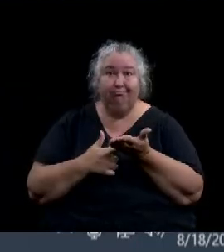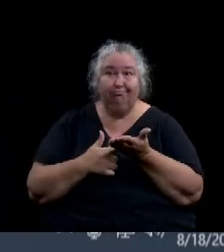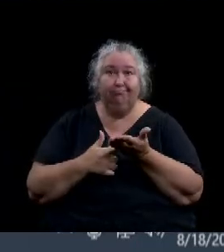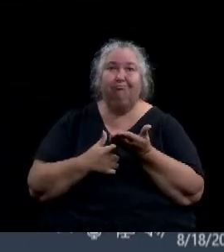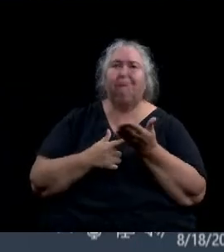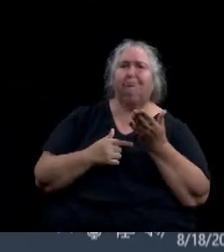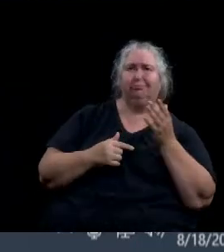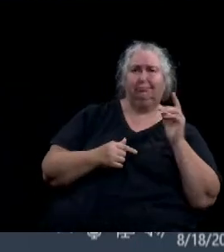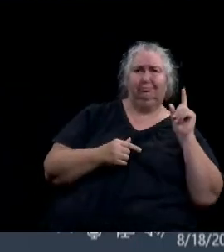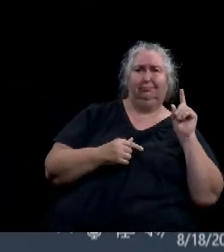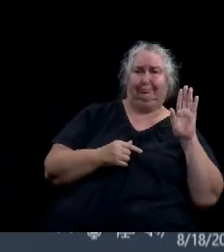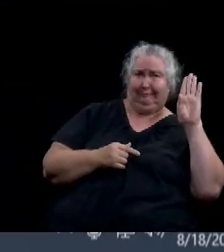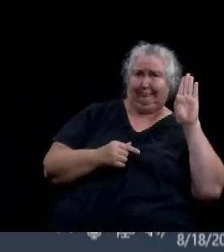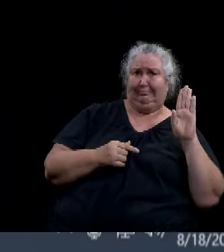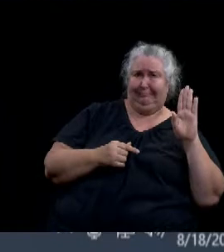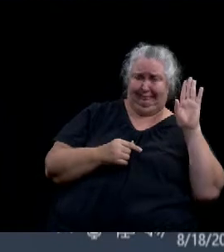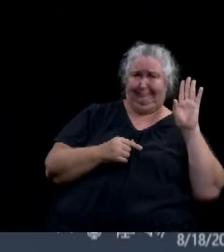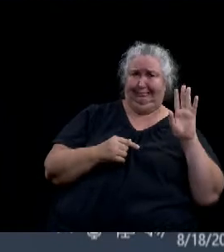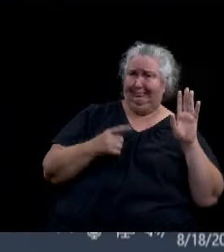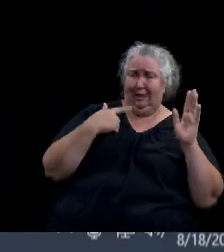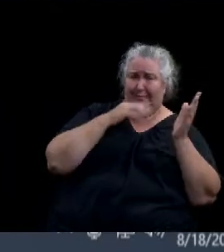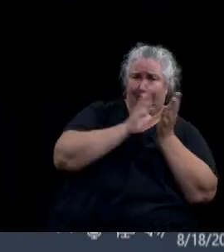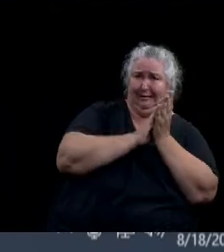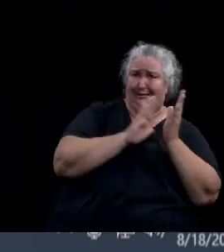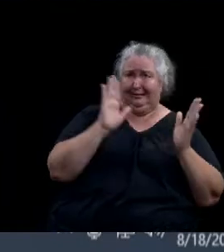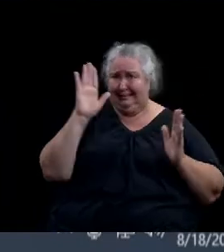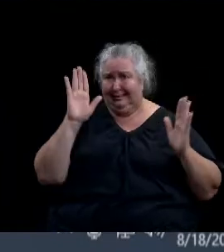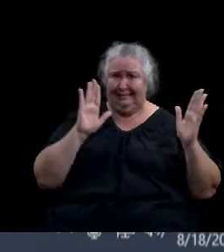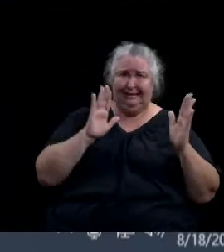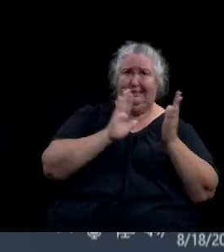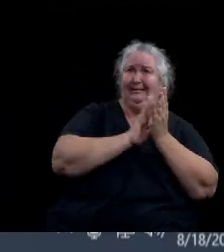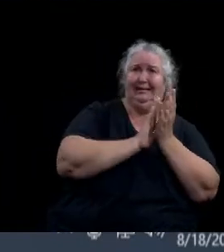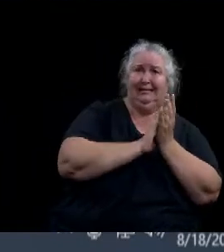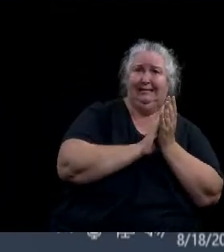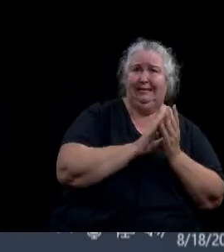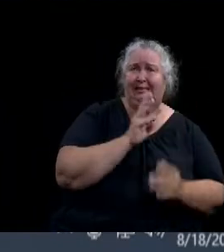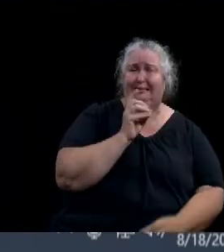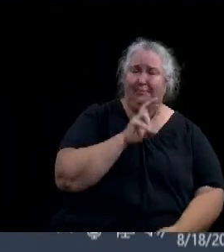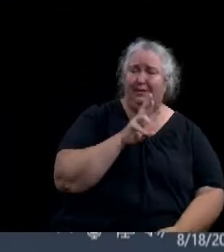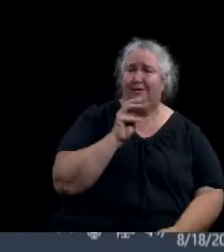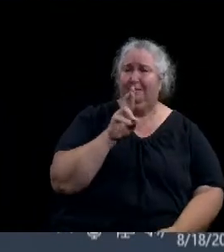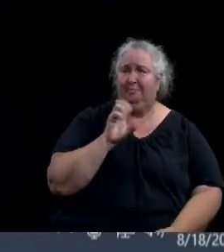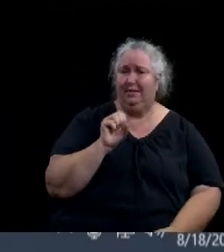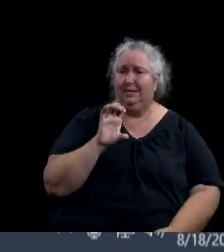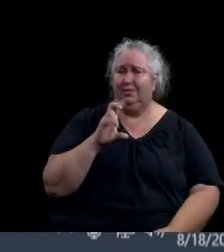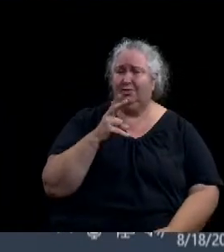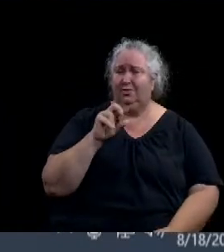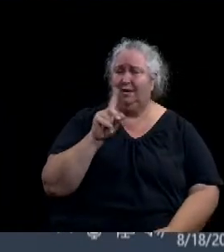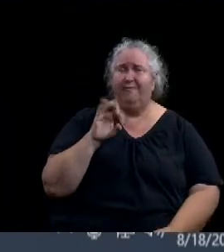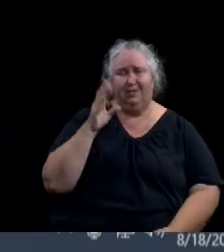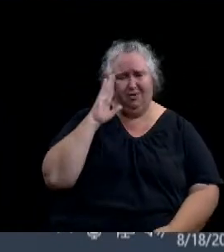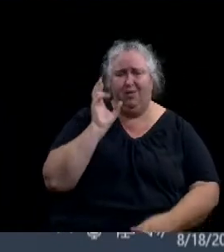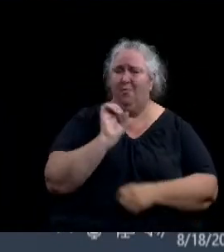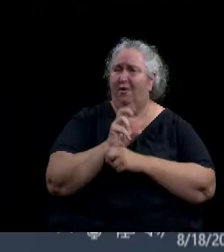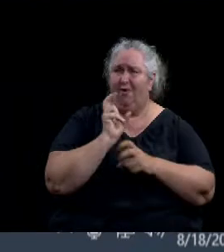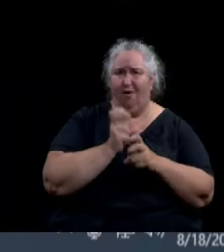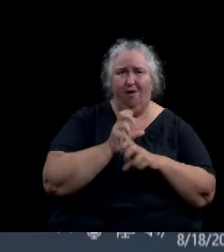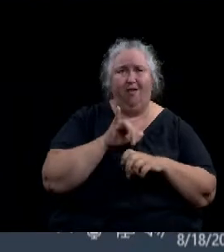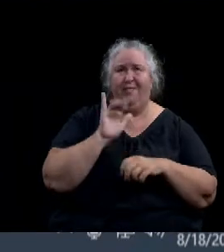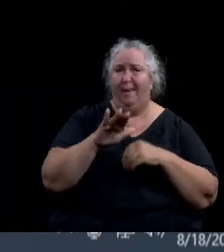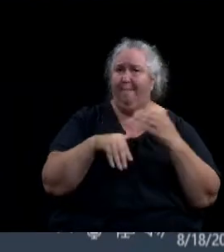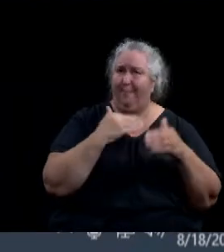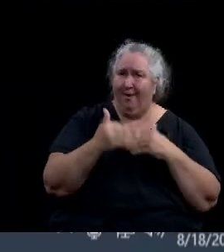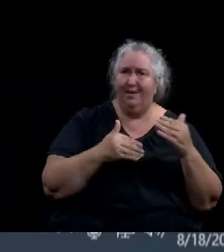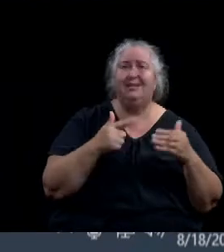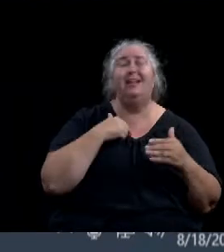Mr. and Mrs. Chavez. know they've been working hard on this process and I've had the pleasure of meeting with them and chatting with them